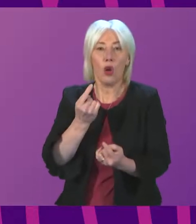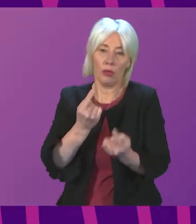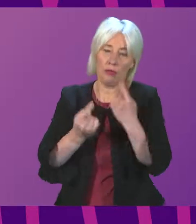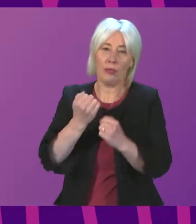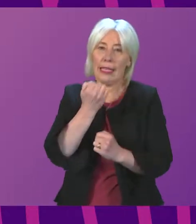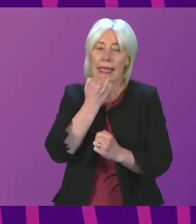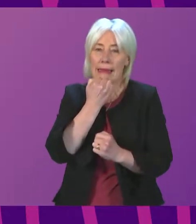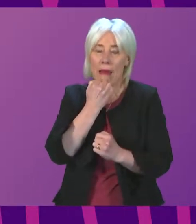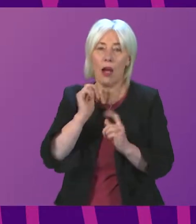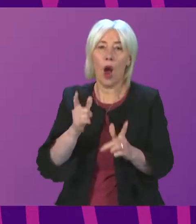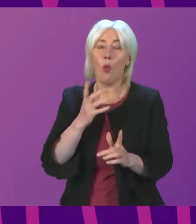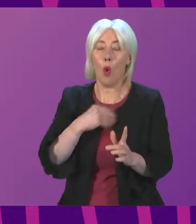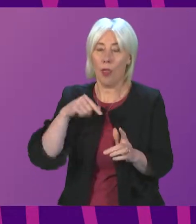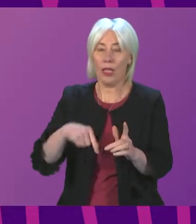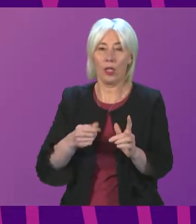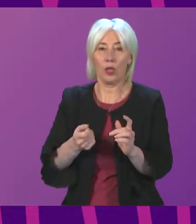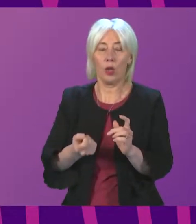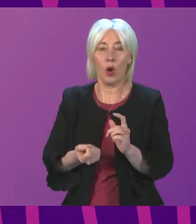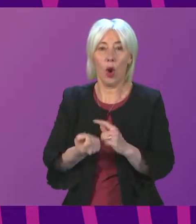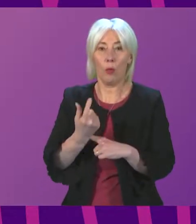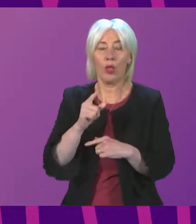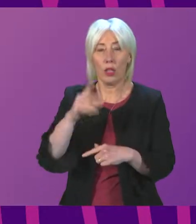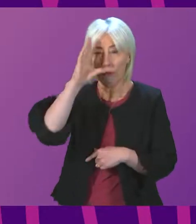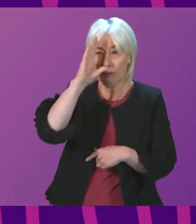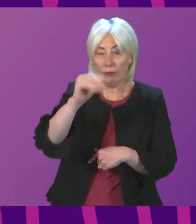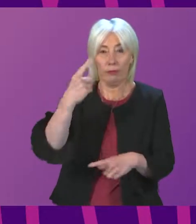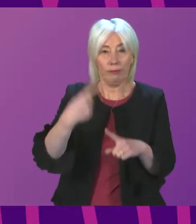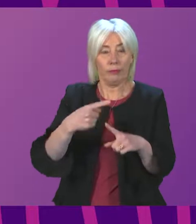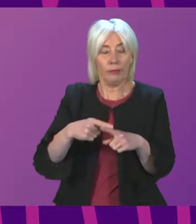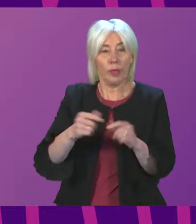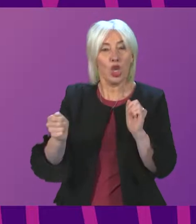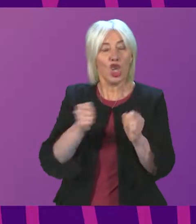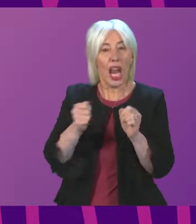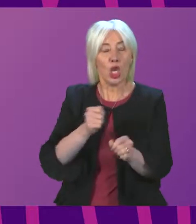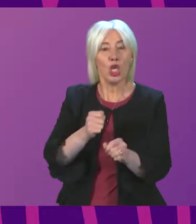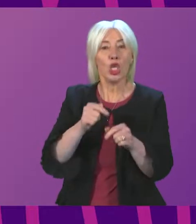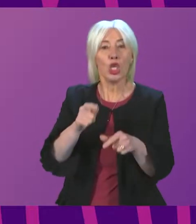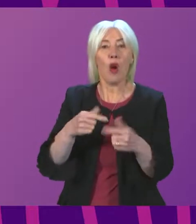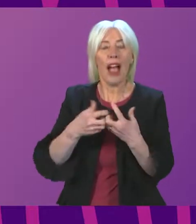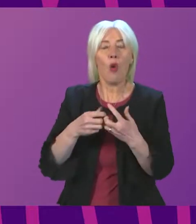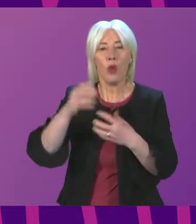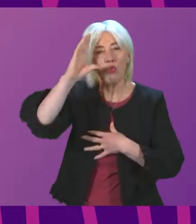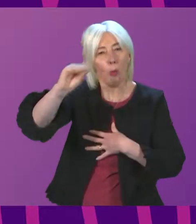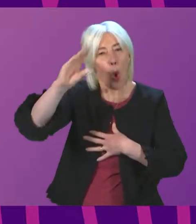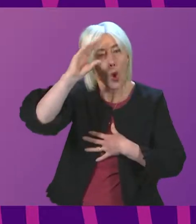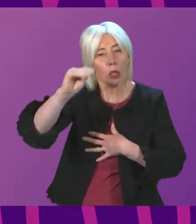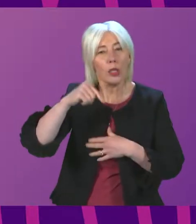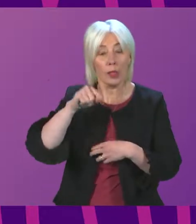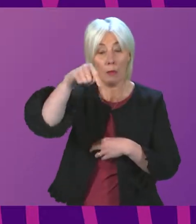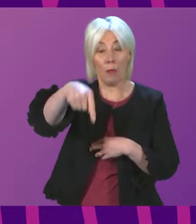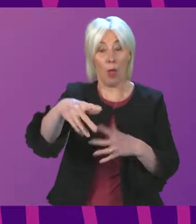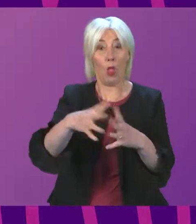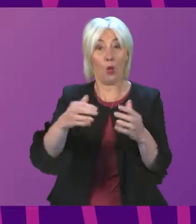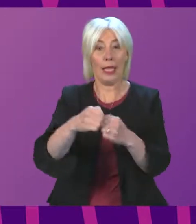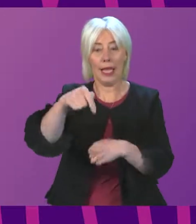want to take the opportunity now to flag an imminent change to the rhythm of our reporting. This coming weekend